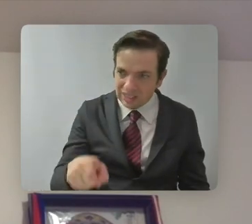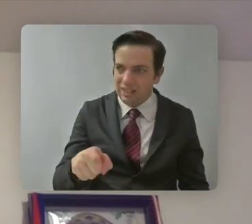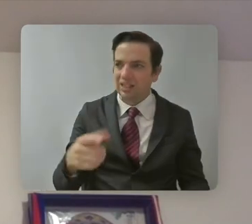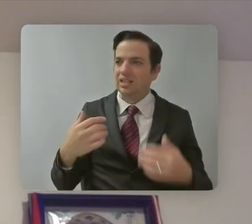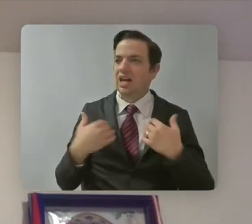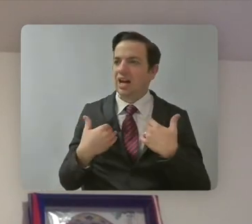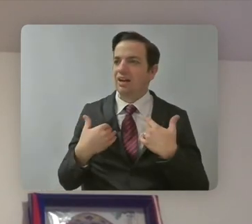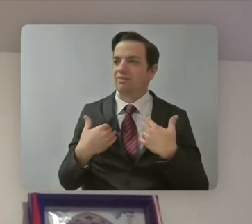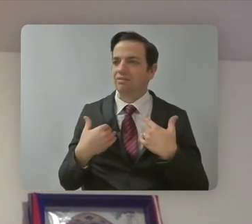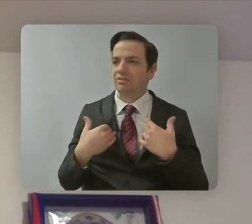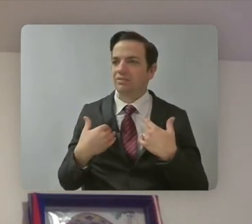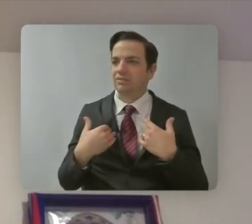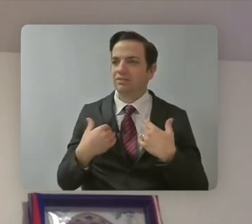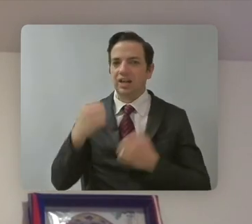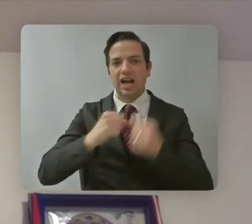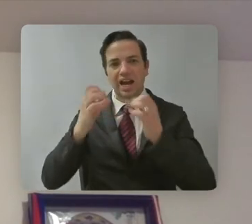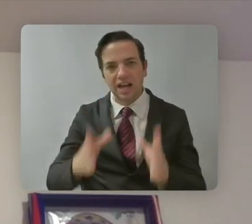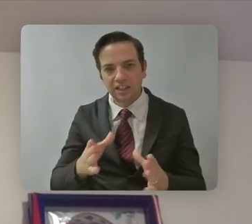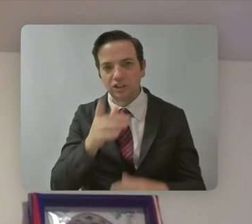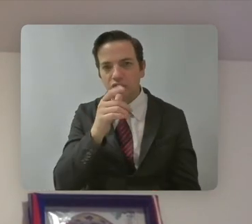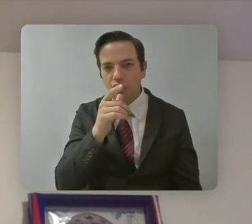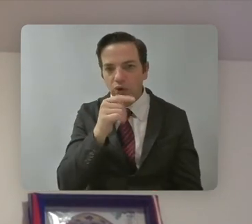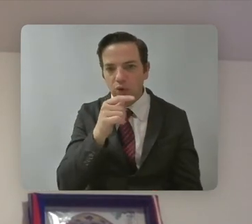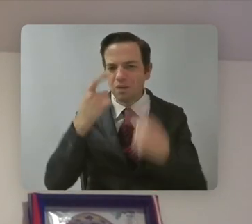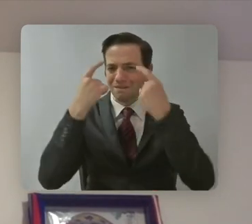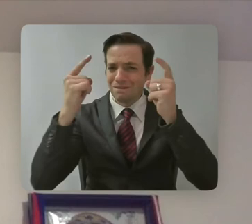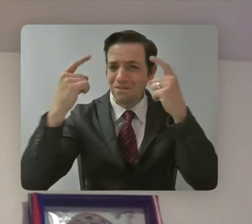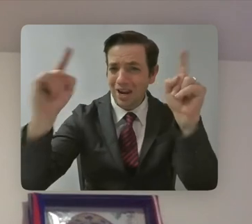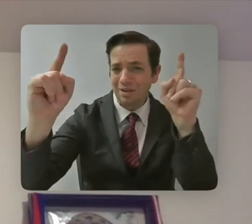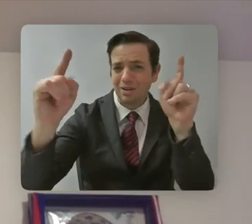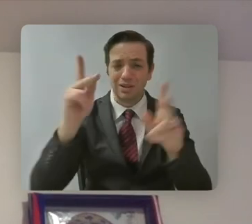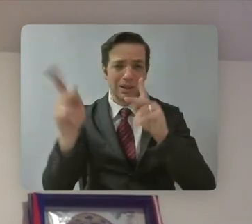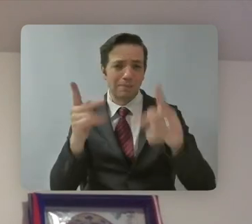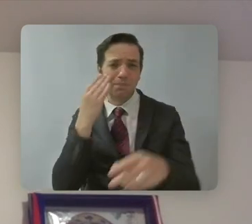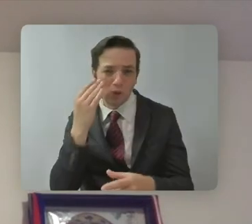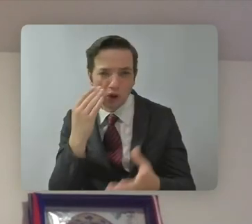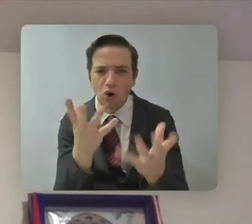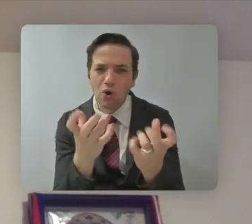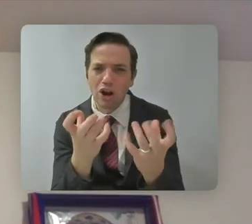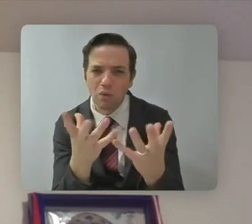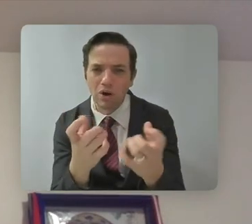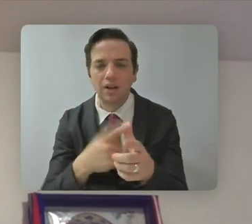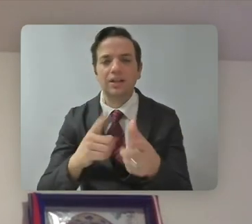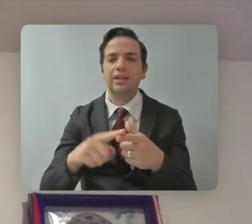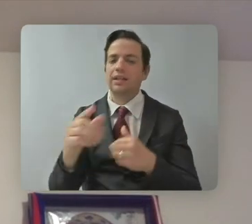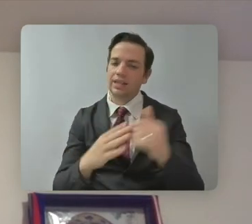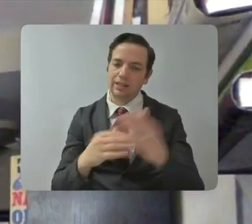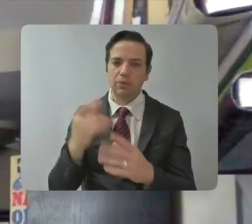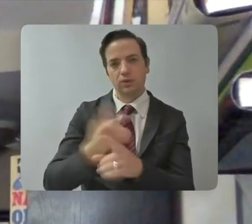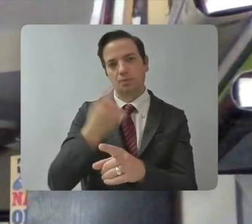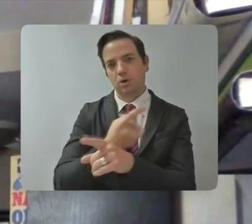us the platform to actually build a proper career so we can be an advocate for the next generation of performers.